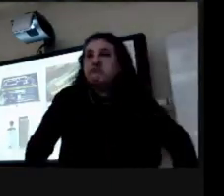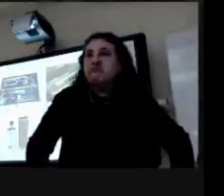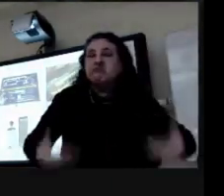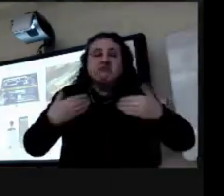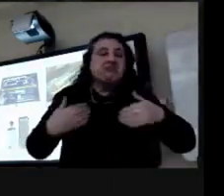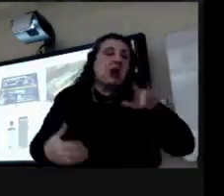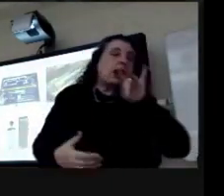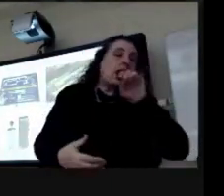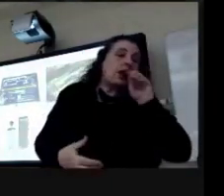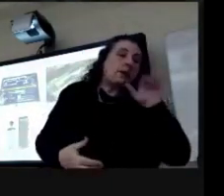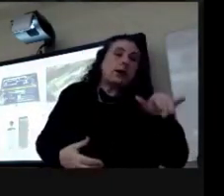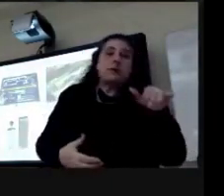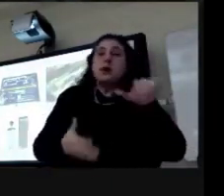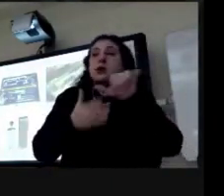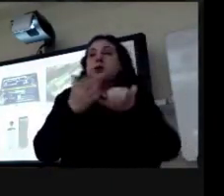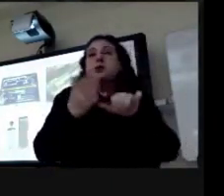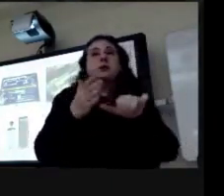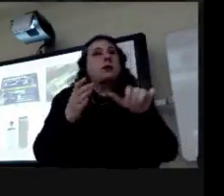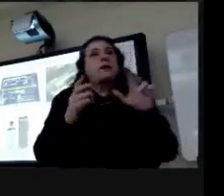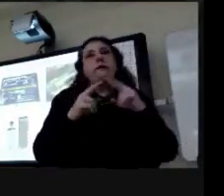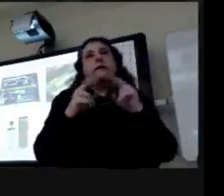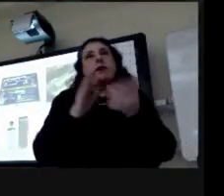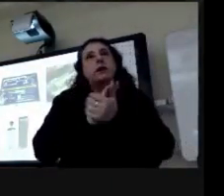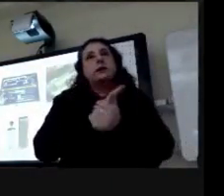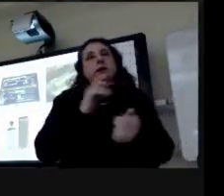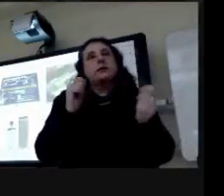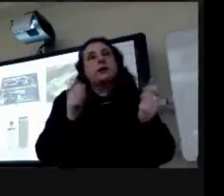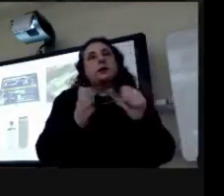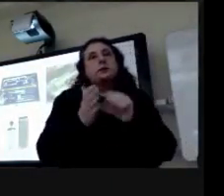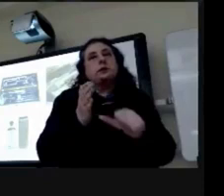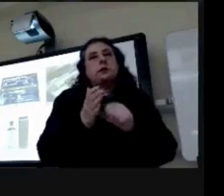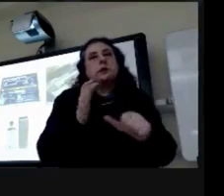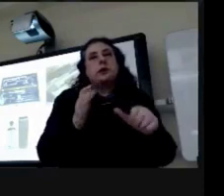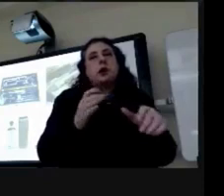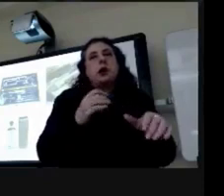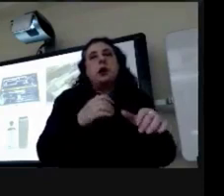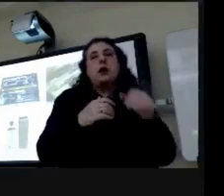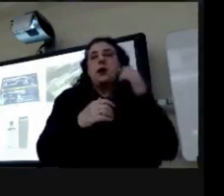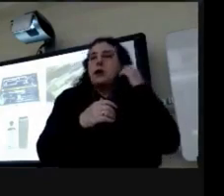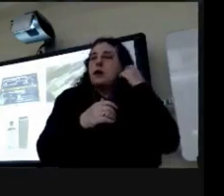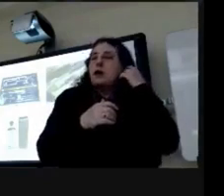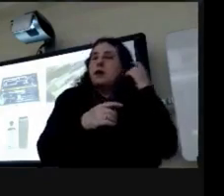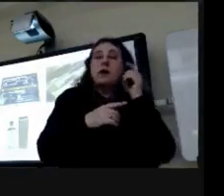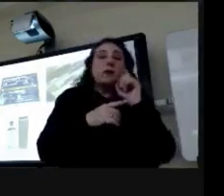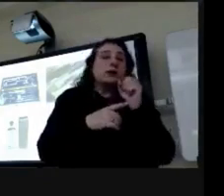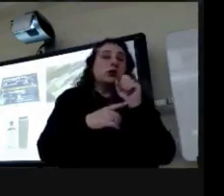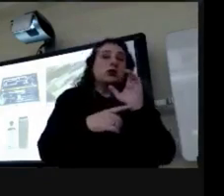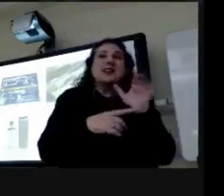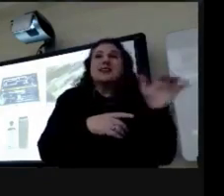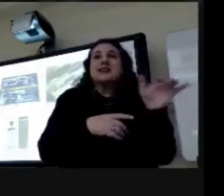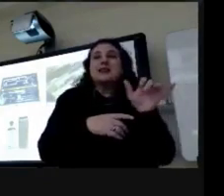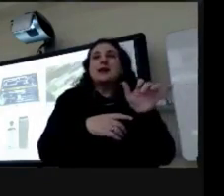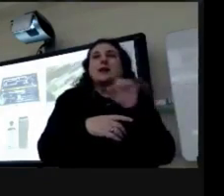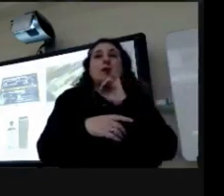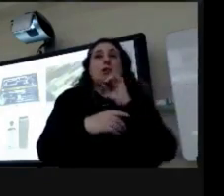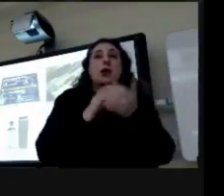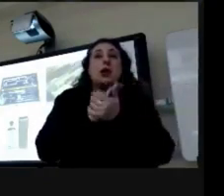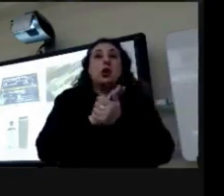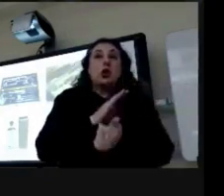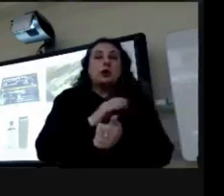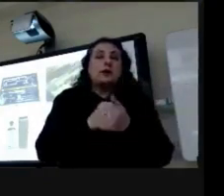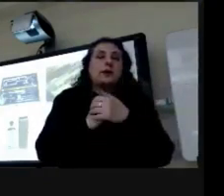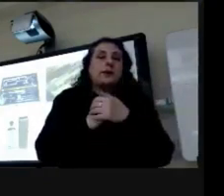surgeons could be extremely skilled they could perform operations in minutes or seconds even if they were really good